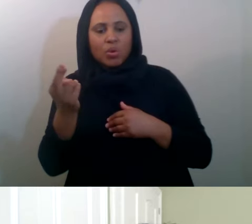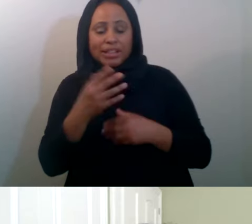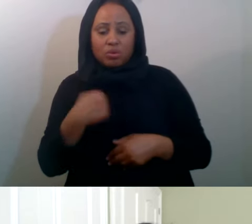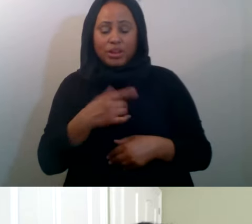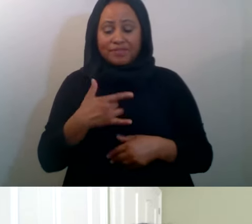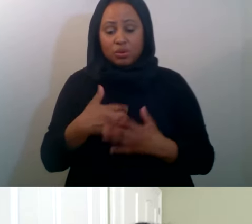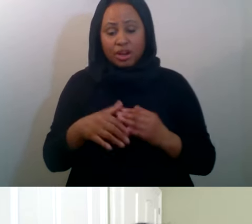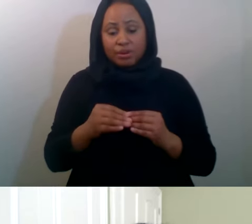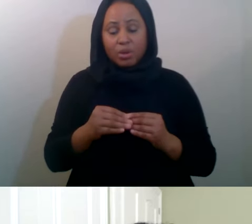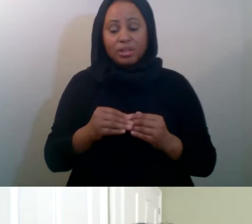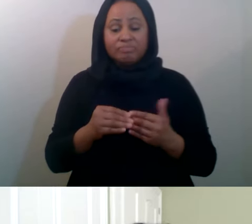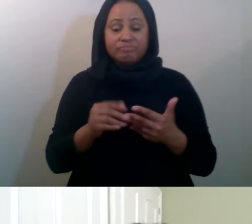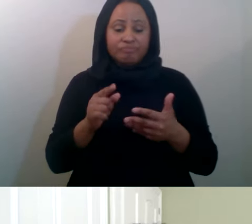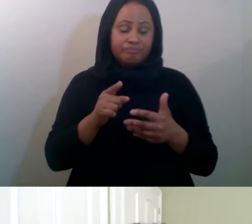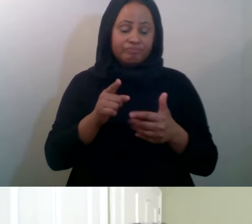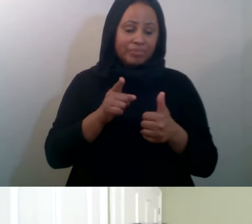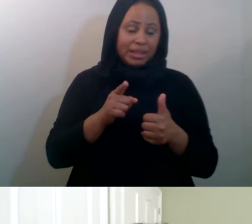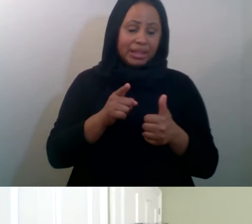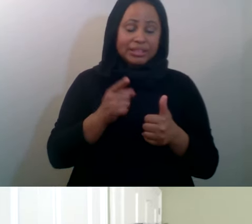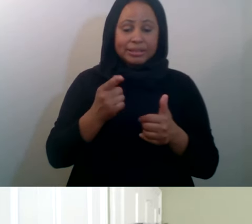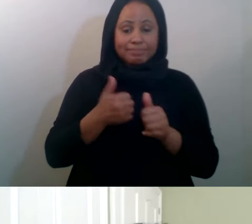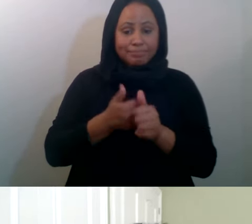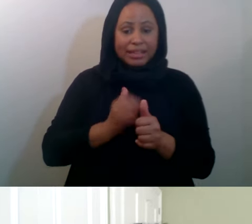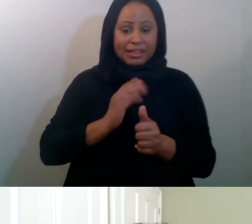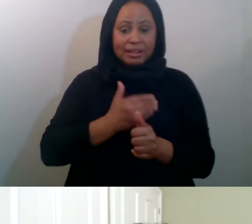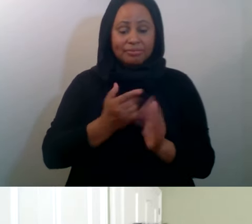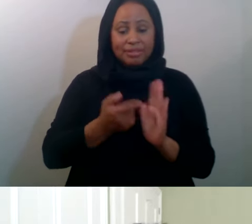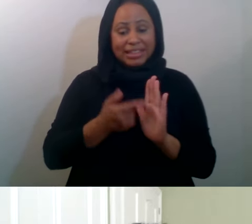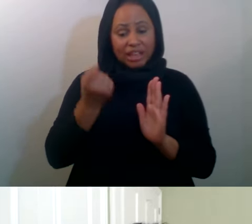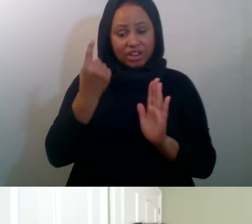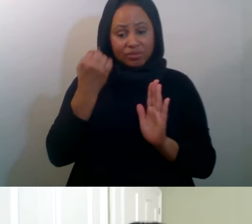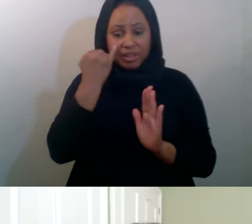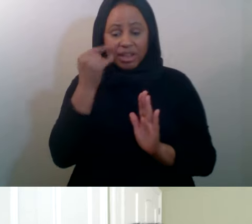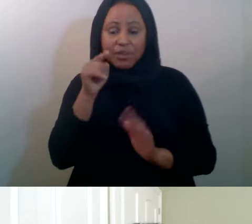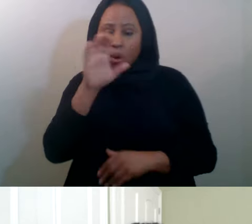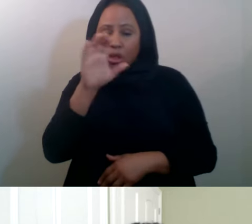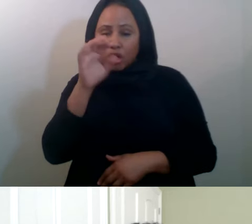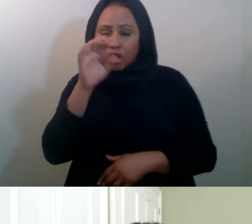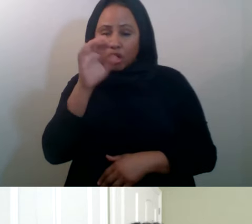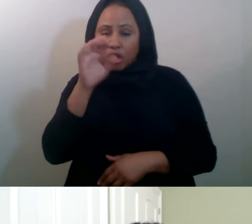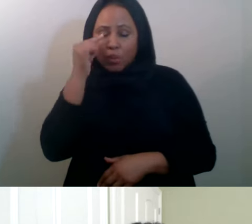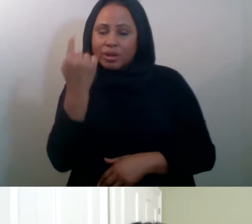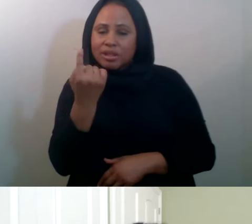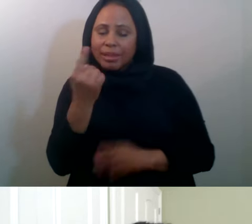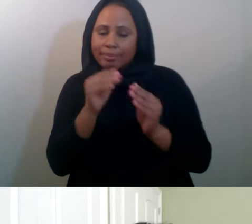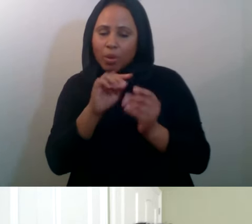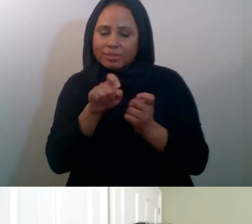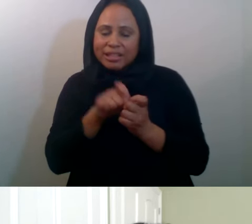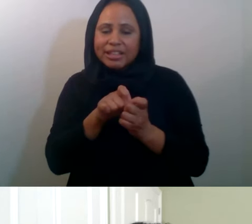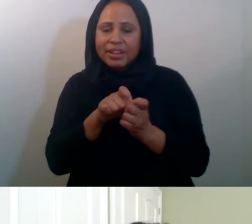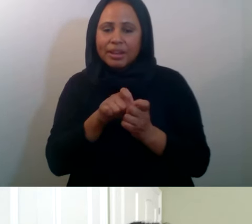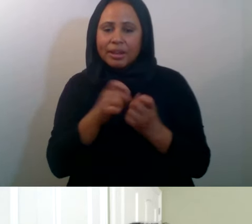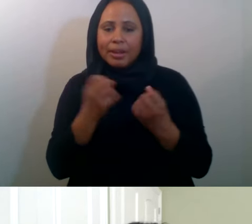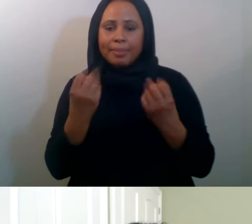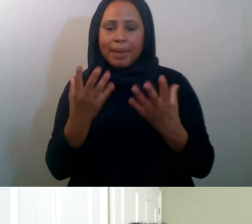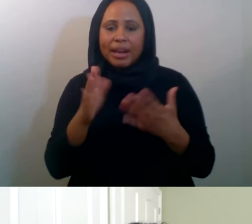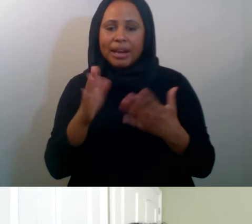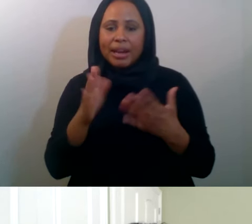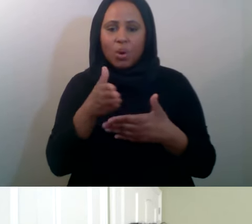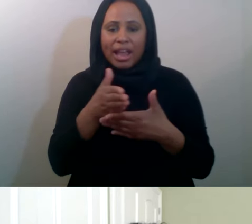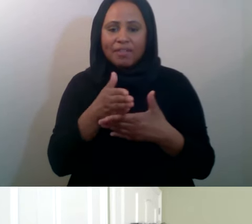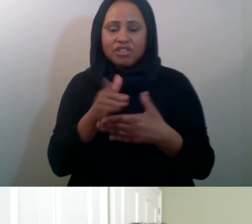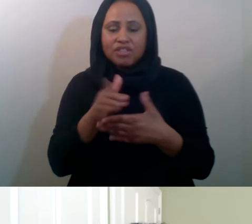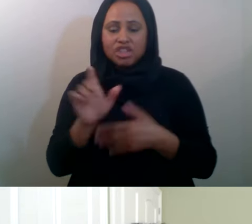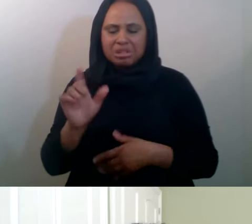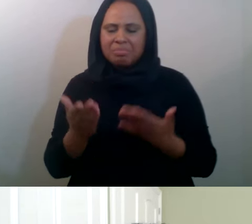is based on this understanding. And so if you're looking for something that is more specific, you know, a lot of your average Muslim may not have,